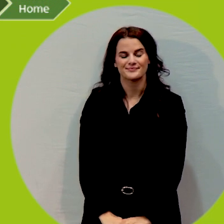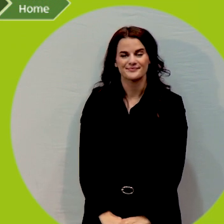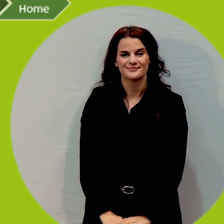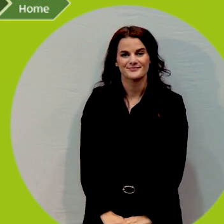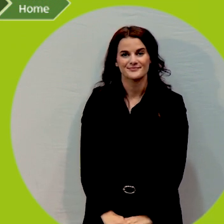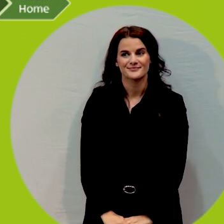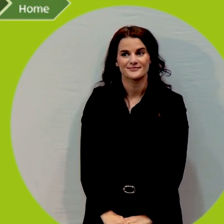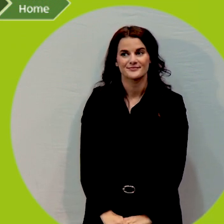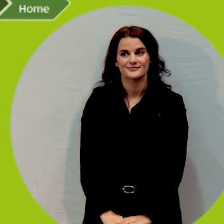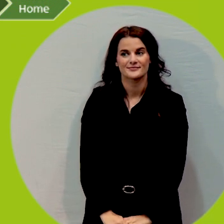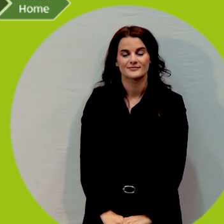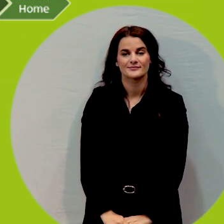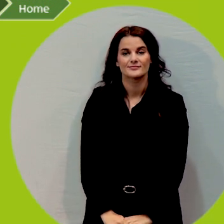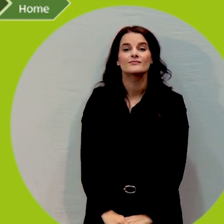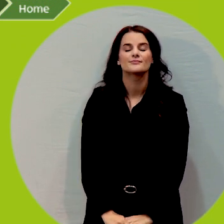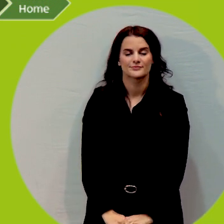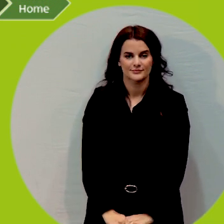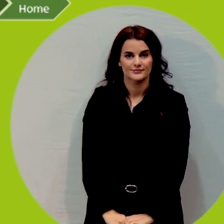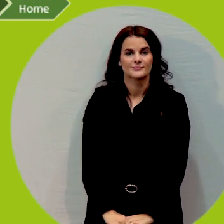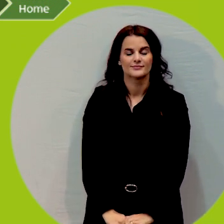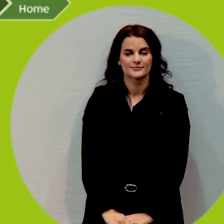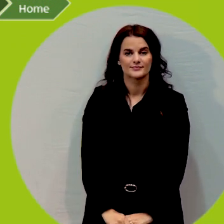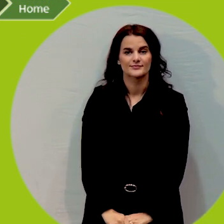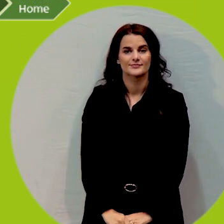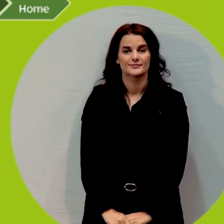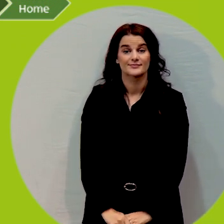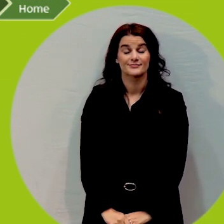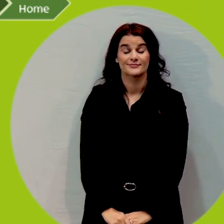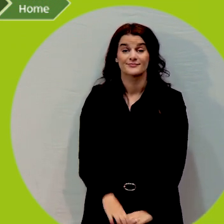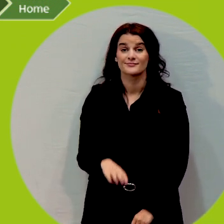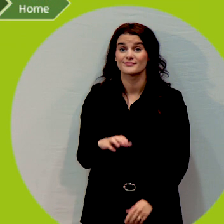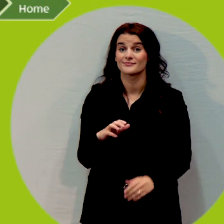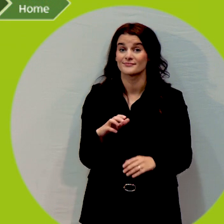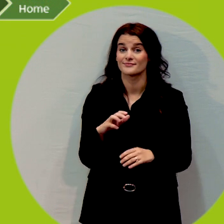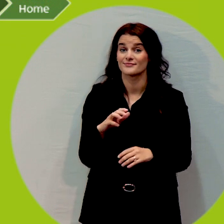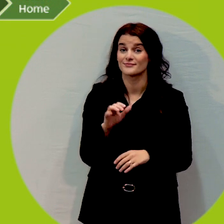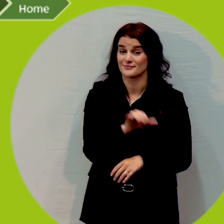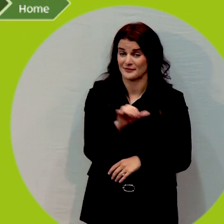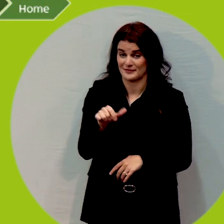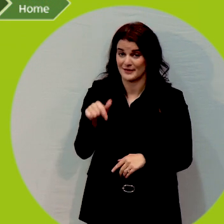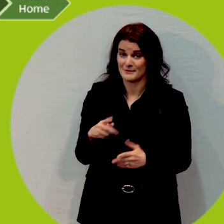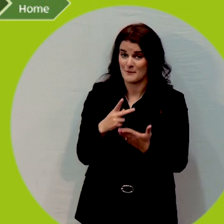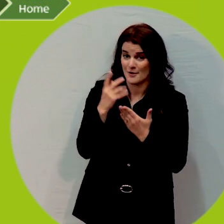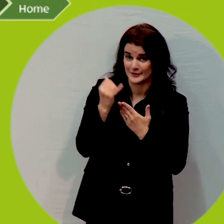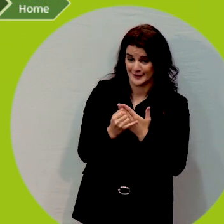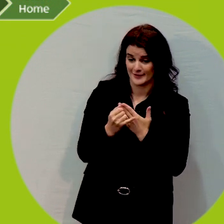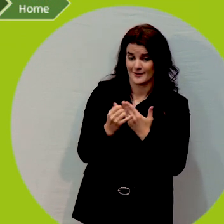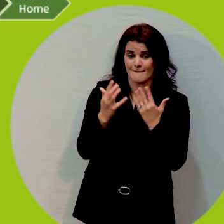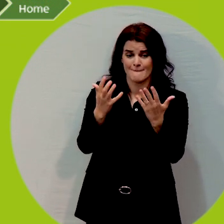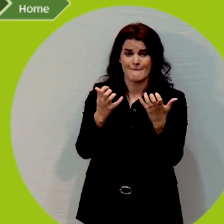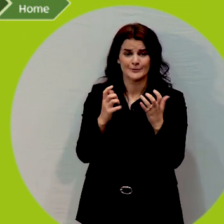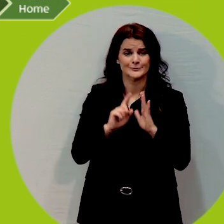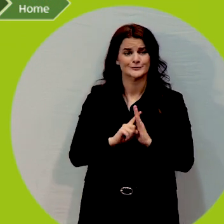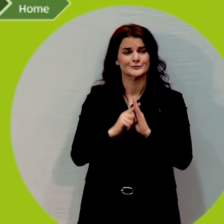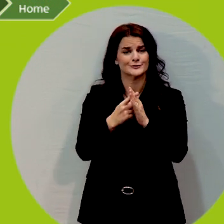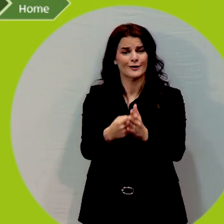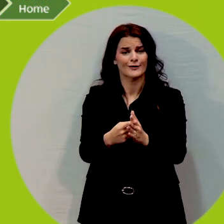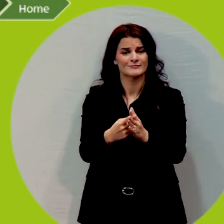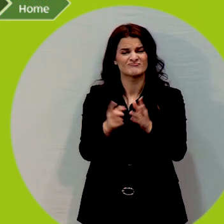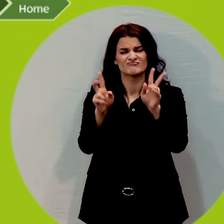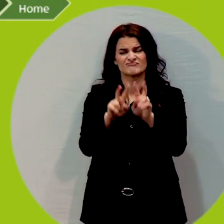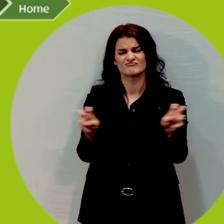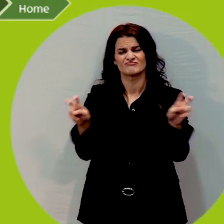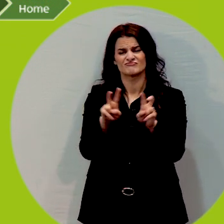Another thing is with this project, we didn't want to just start looking at the